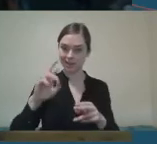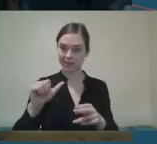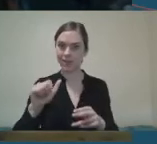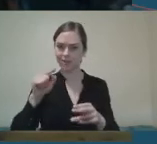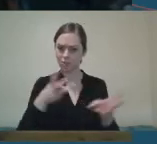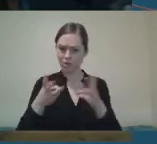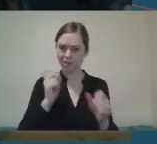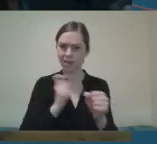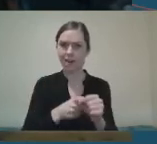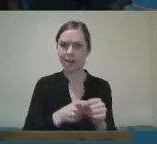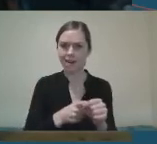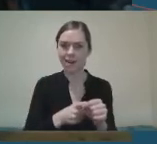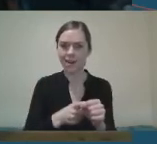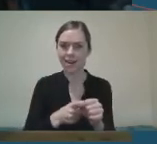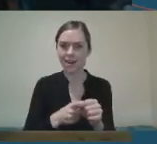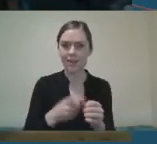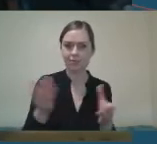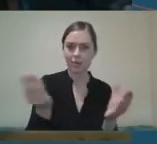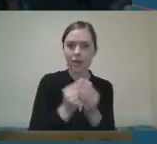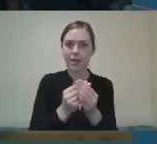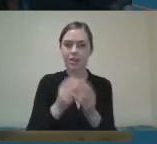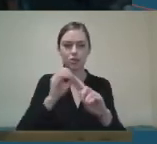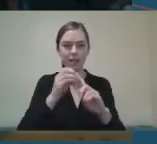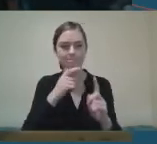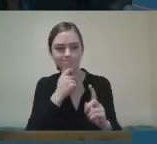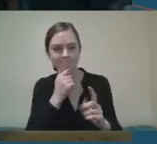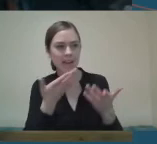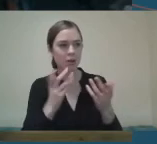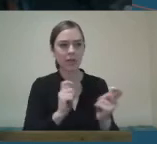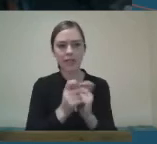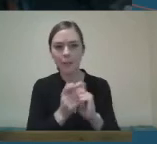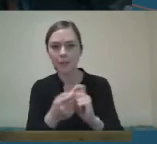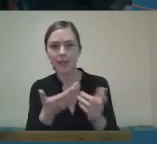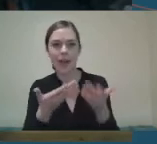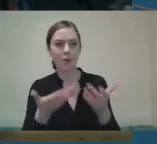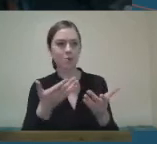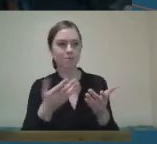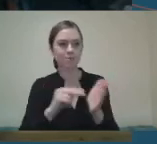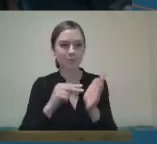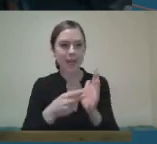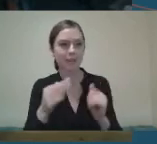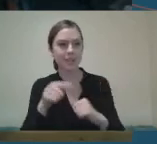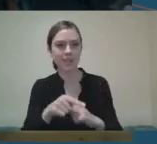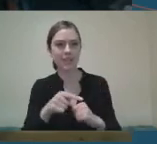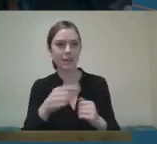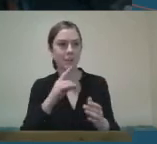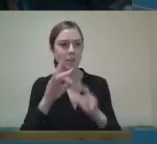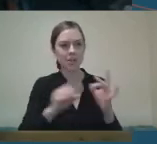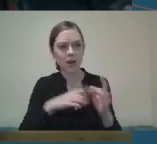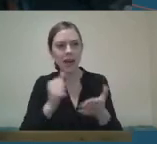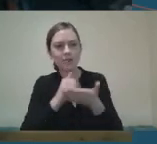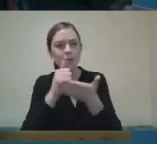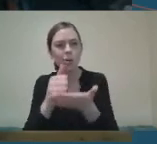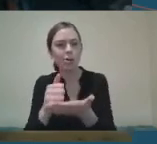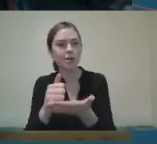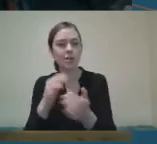to change direction and to ensure that they were supported and enabled